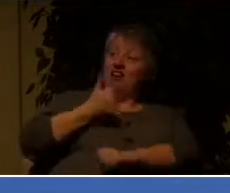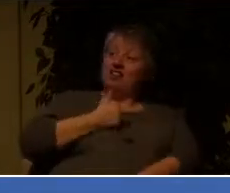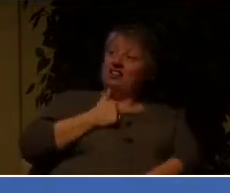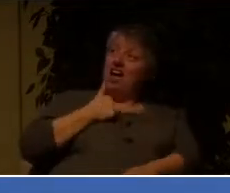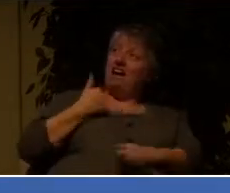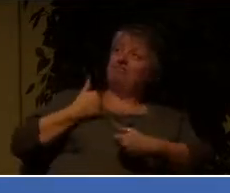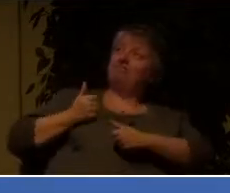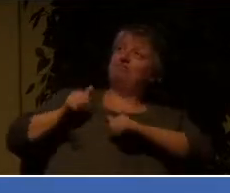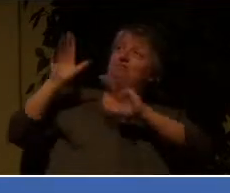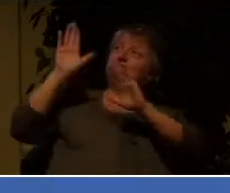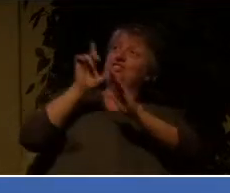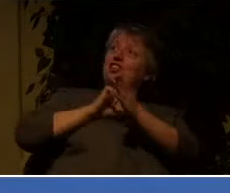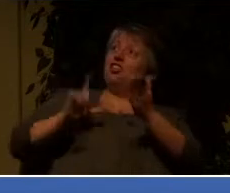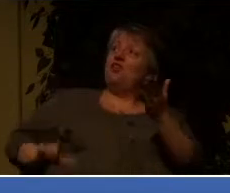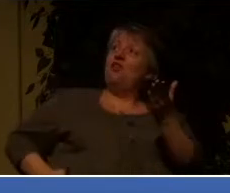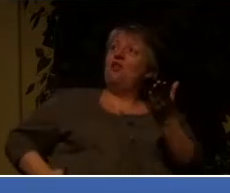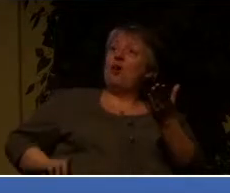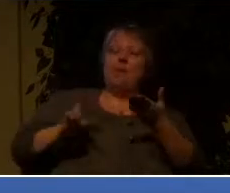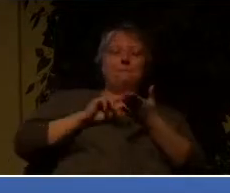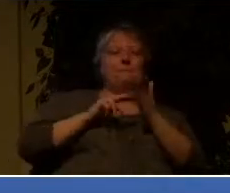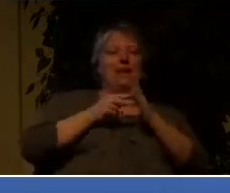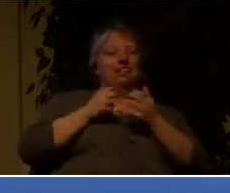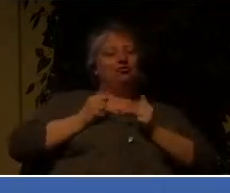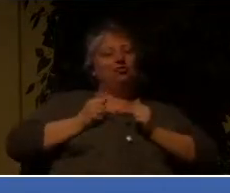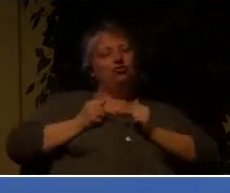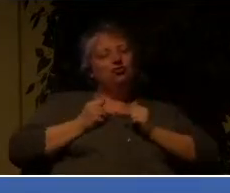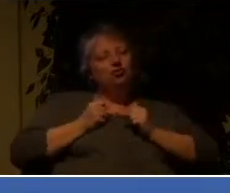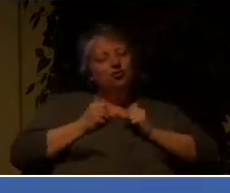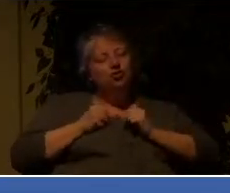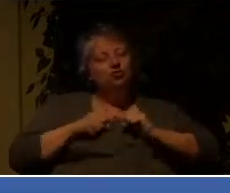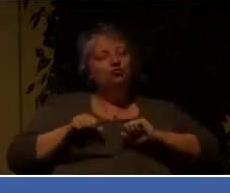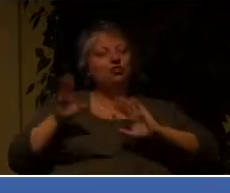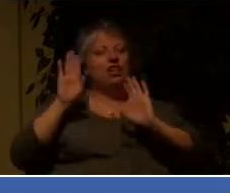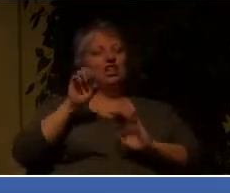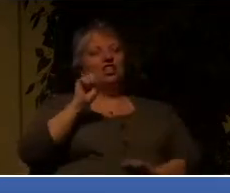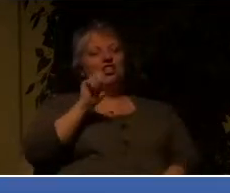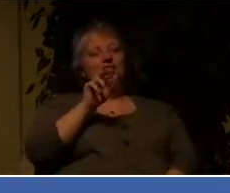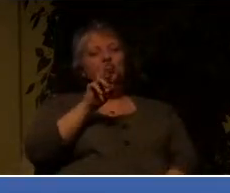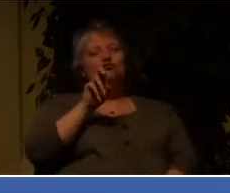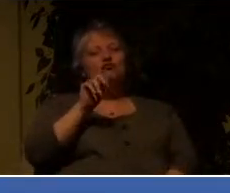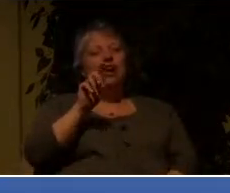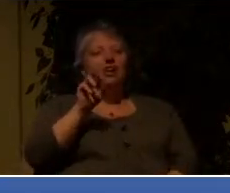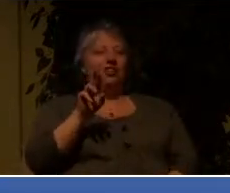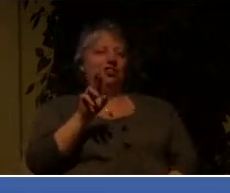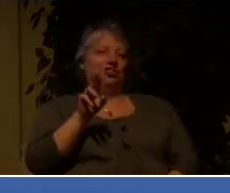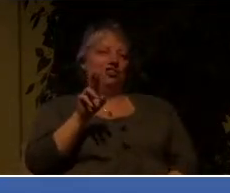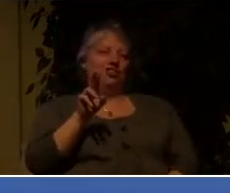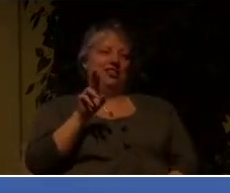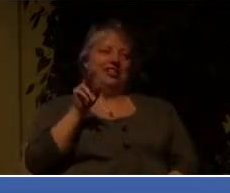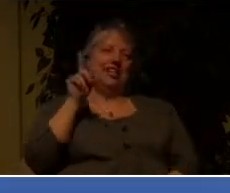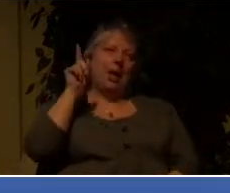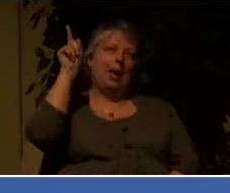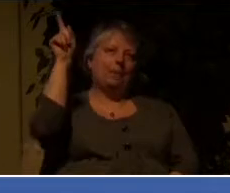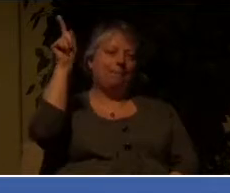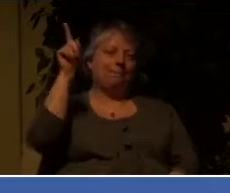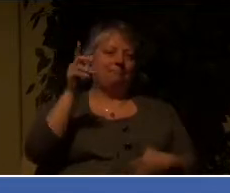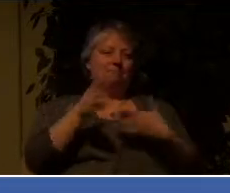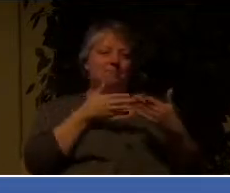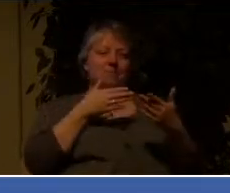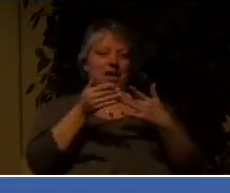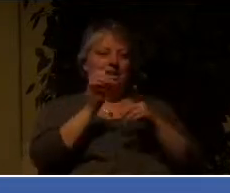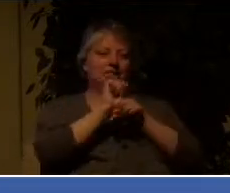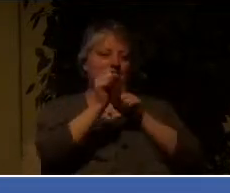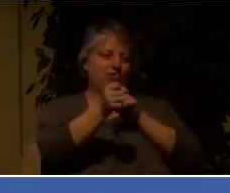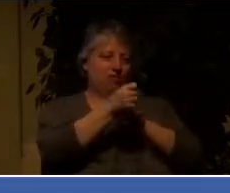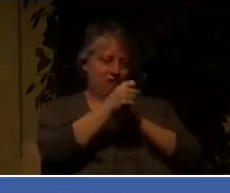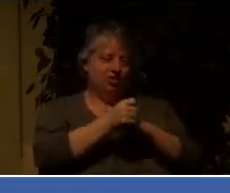trusting him to provide for us in whatever that situation is. Now, he does that in a lot of